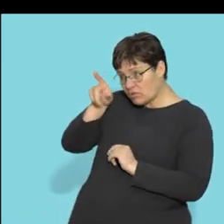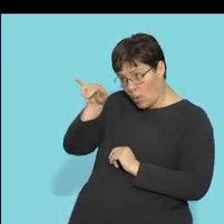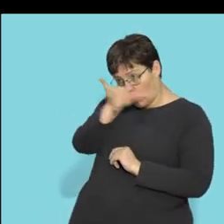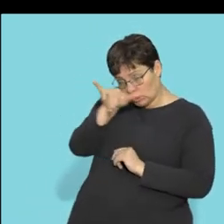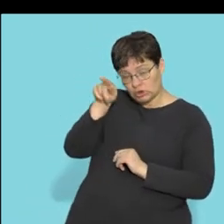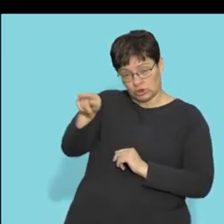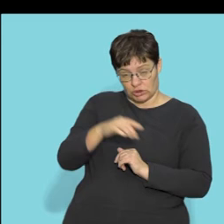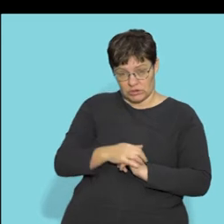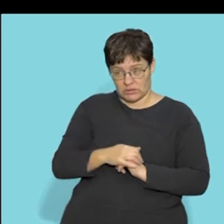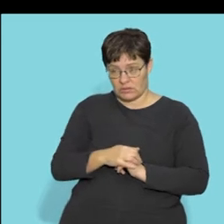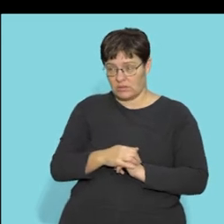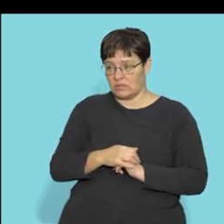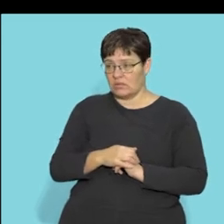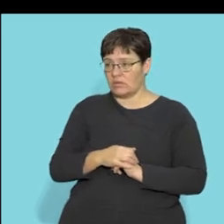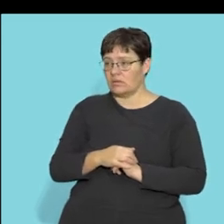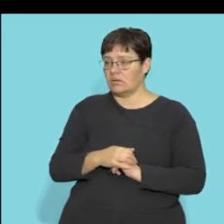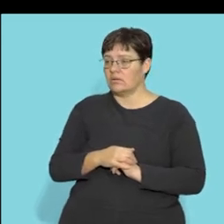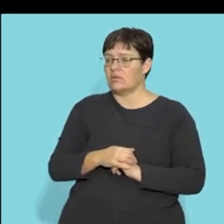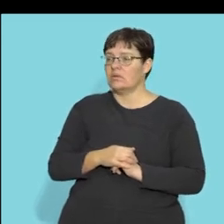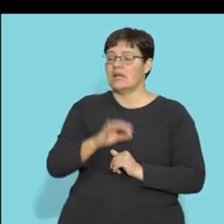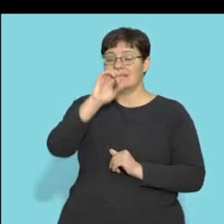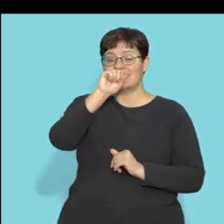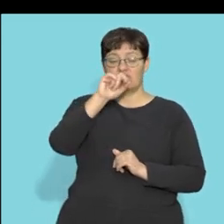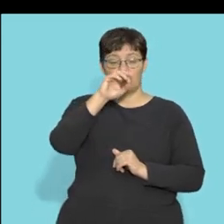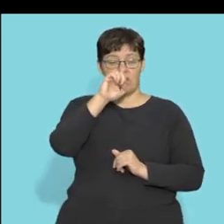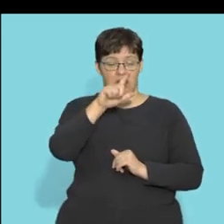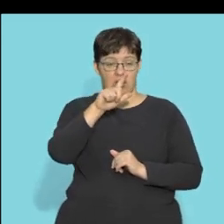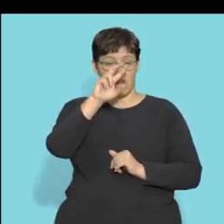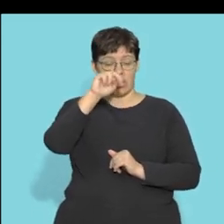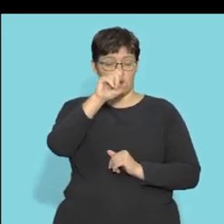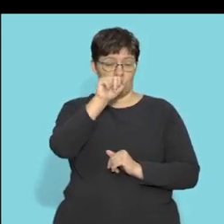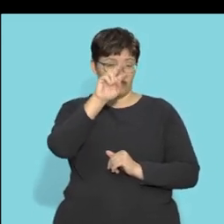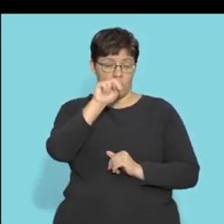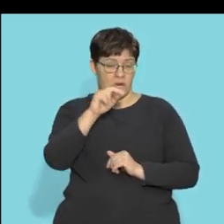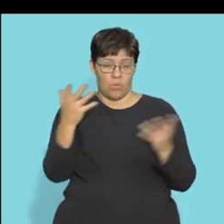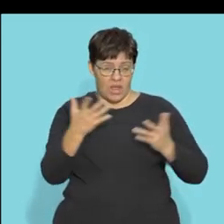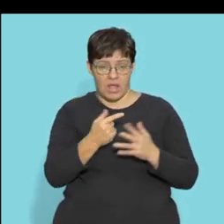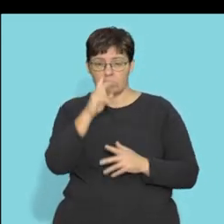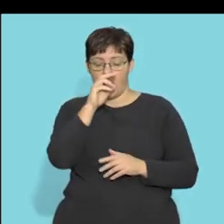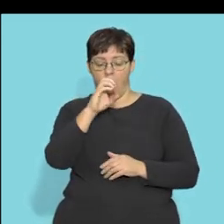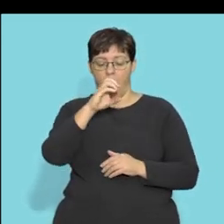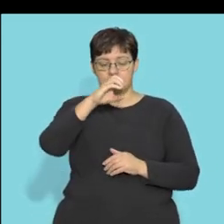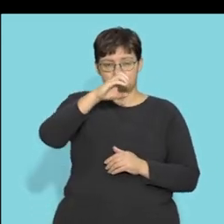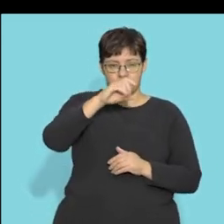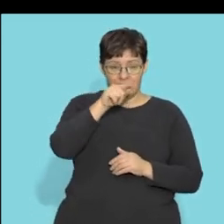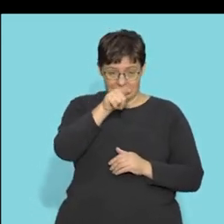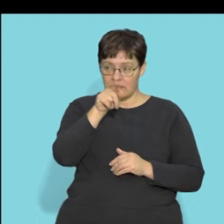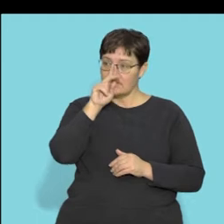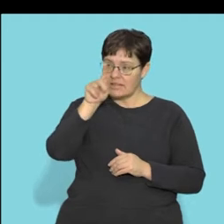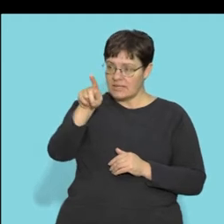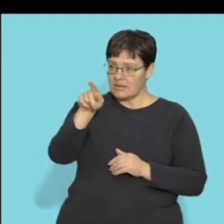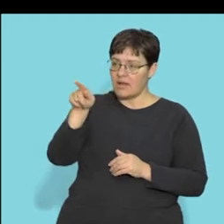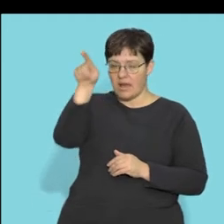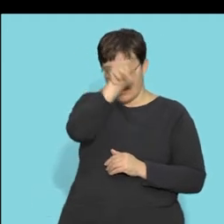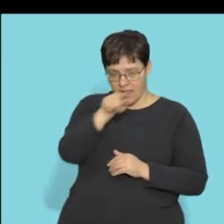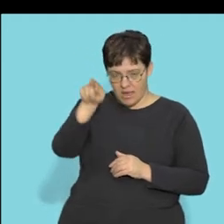it on the picture as well. So where will the sensory neuron be? If you, I told you, you look where the bubble is,